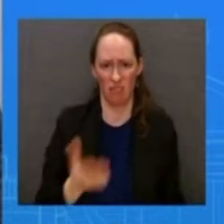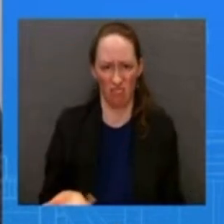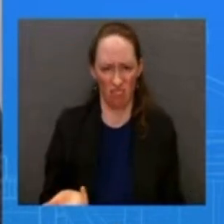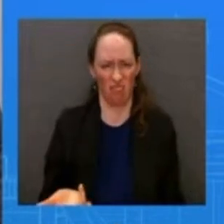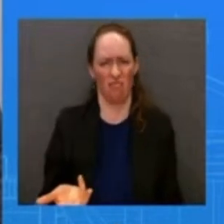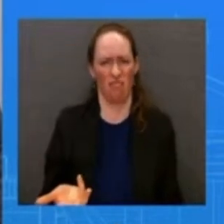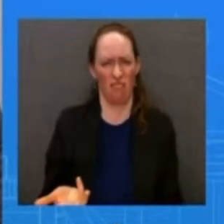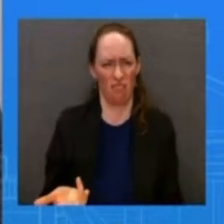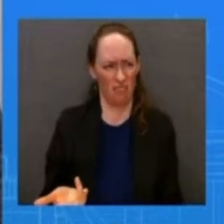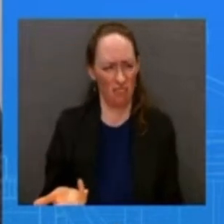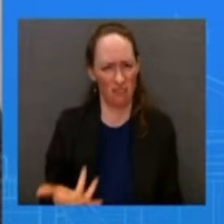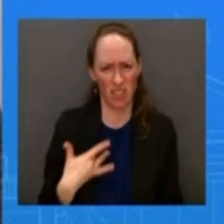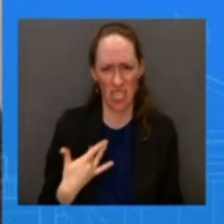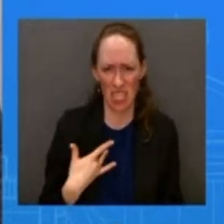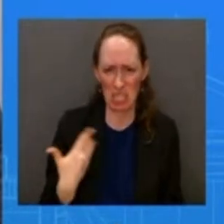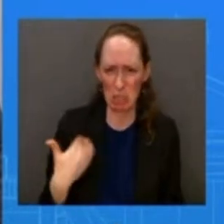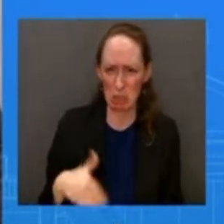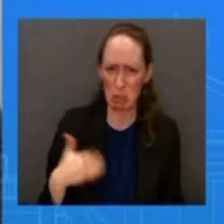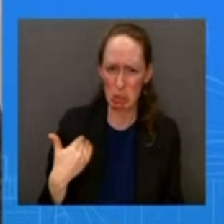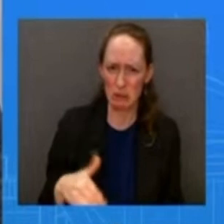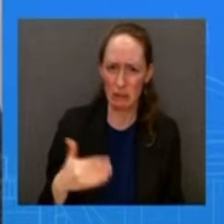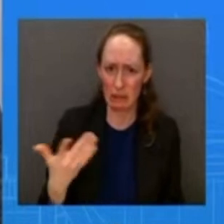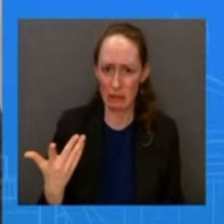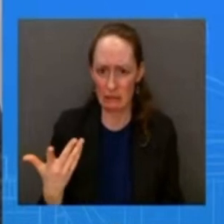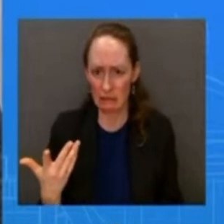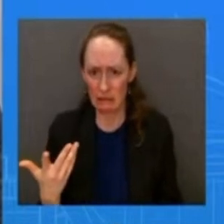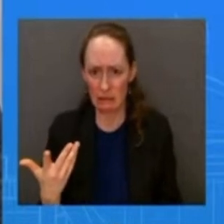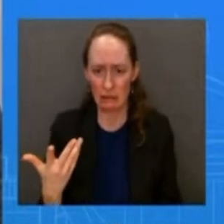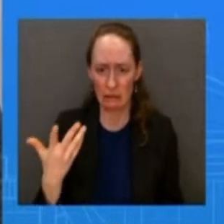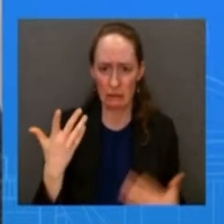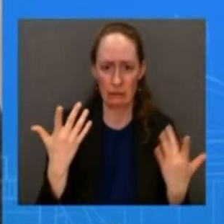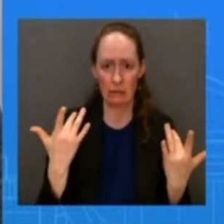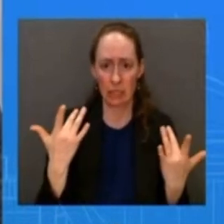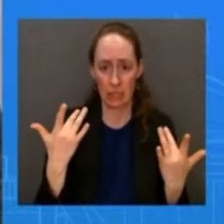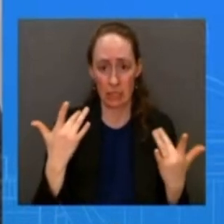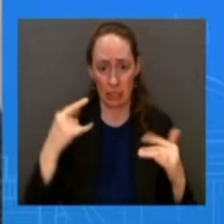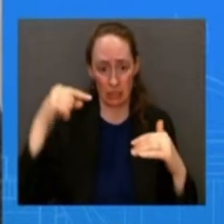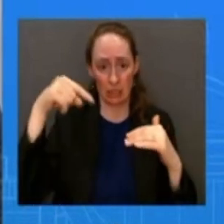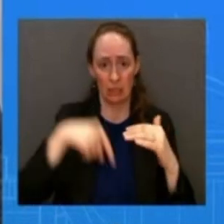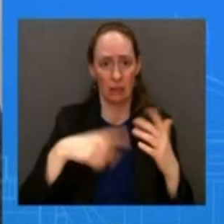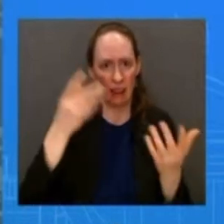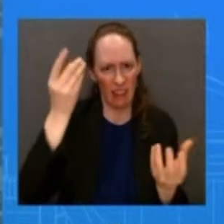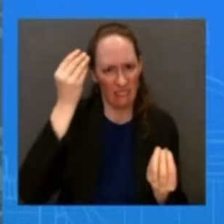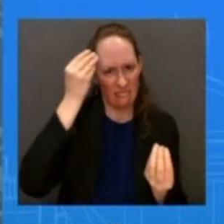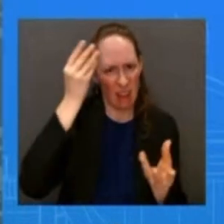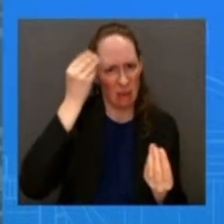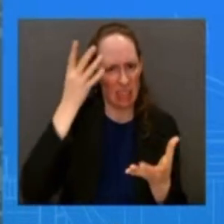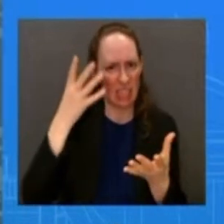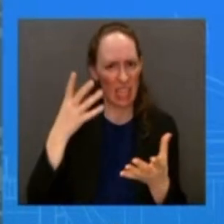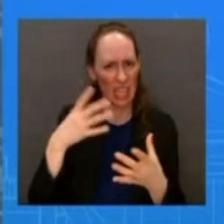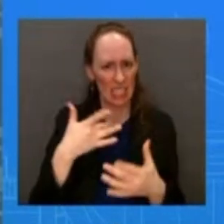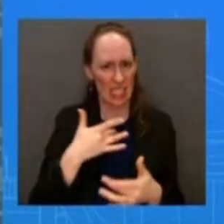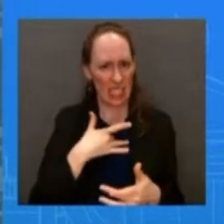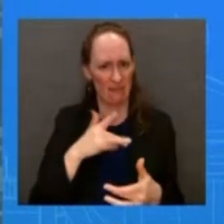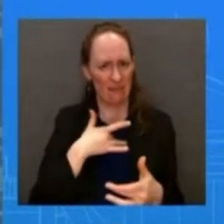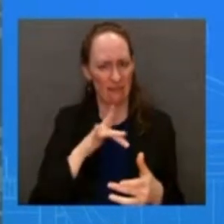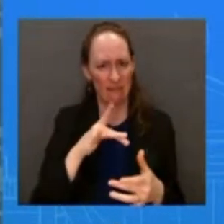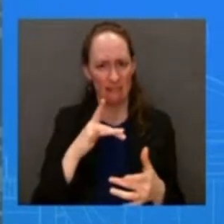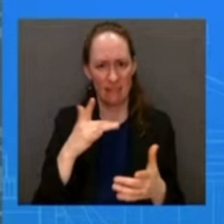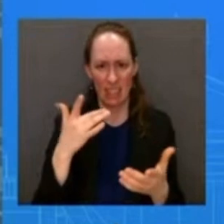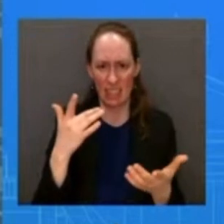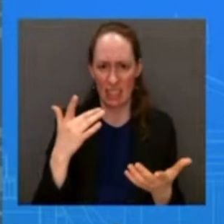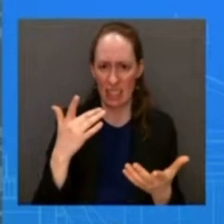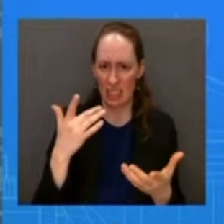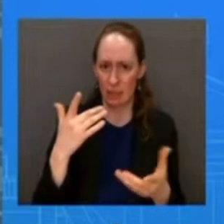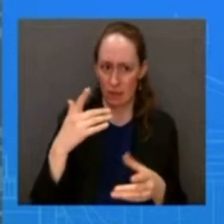those missiles even if it's been you know rendered not armed anymore i would refer you to the pentagon go ahead chris